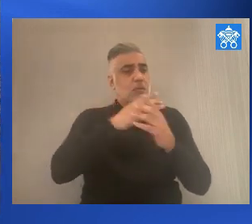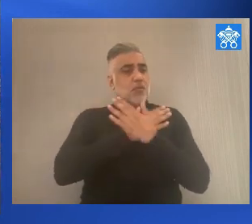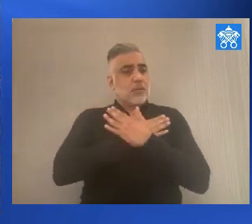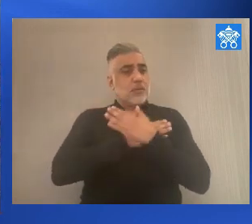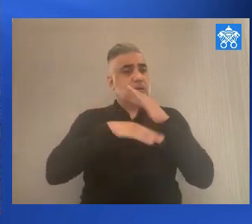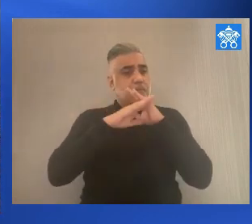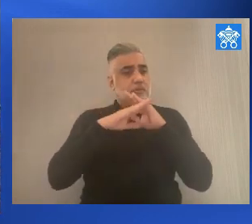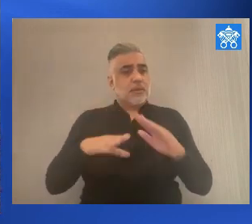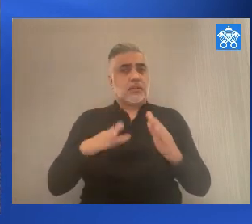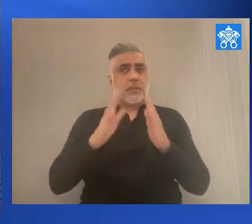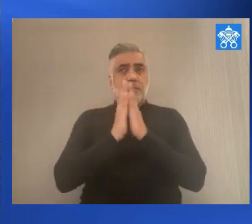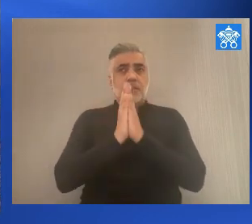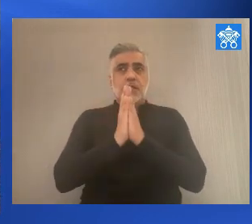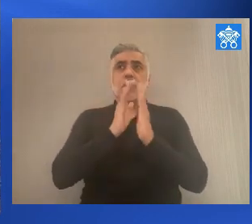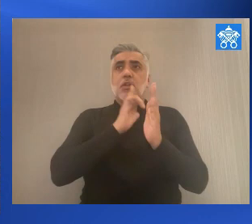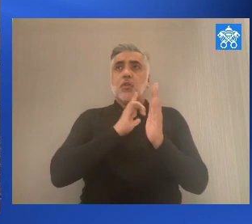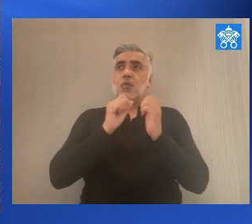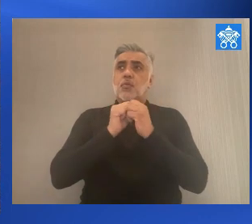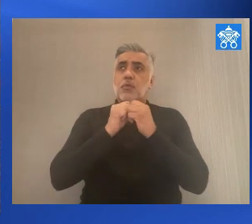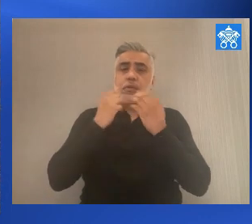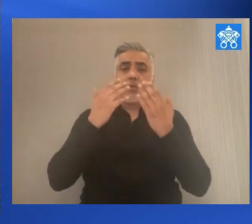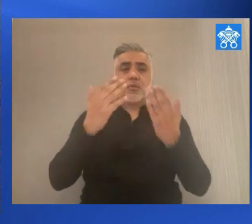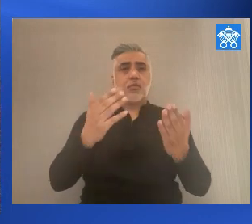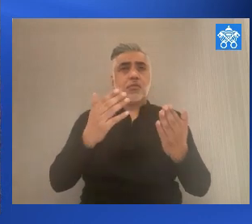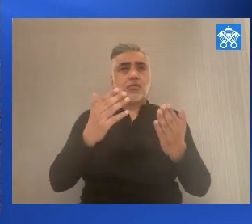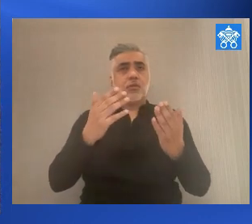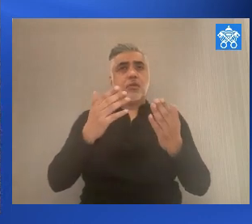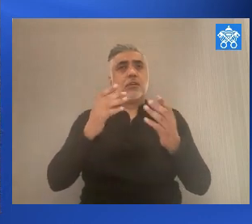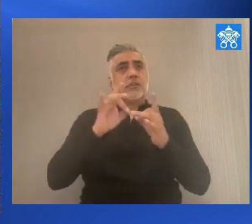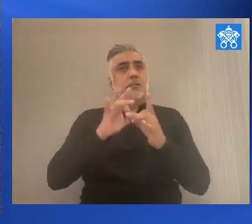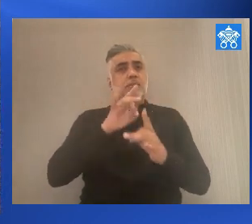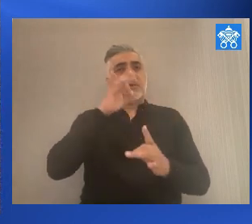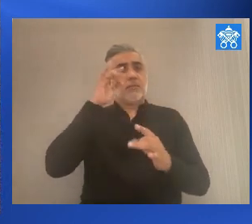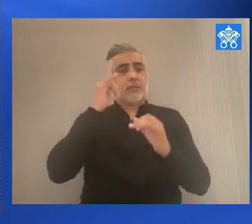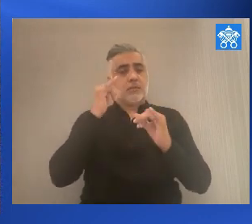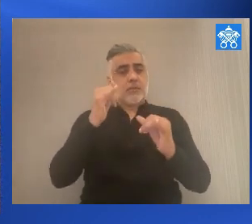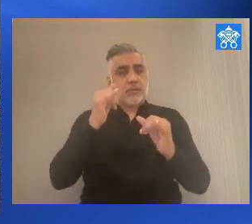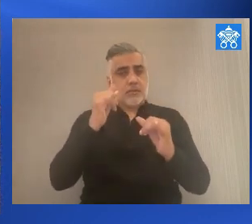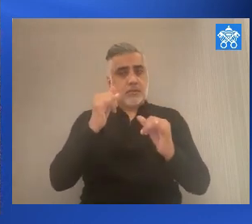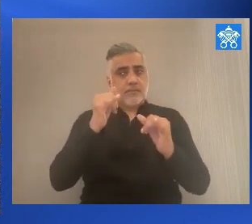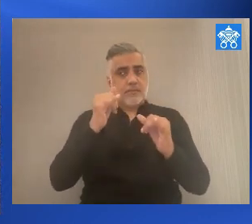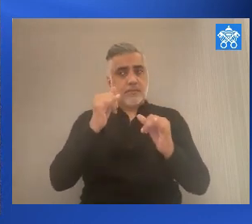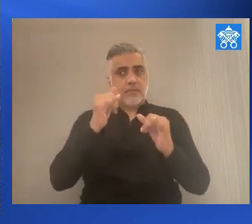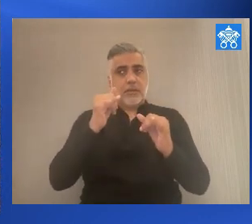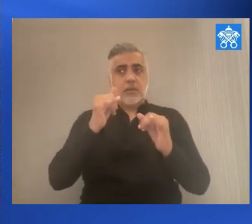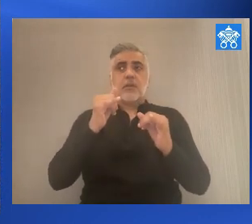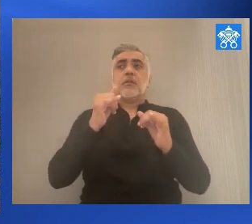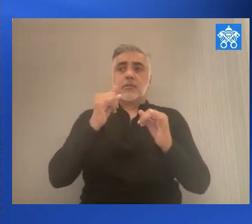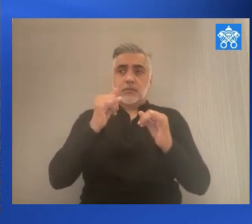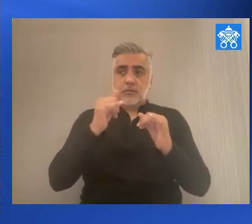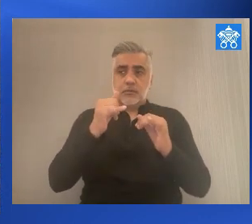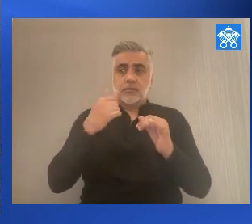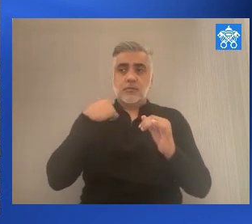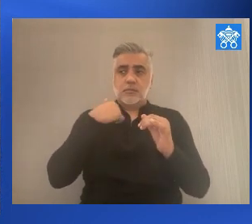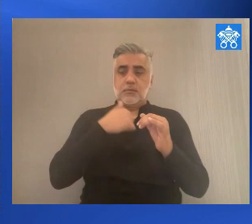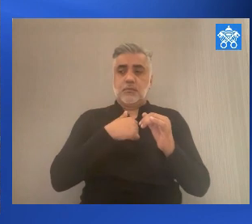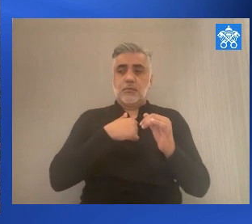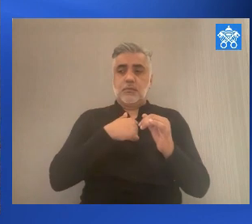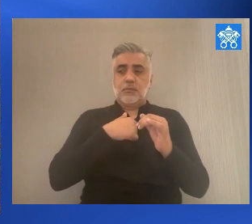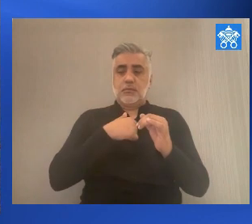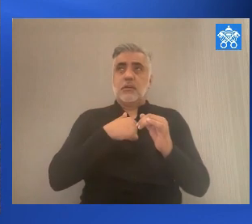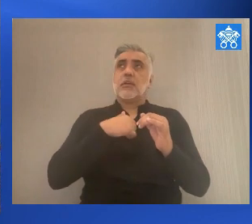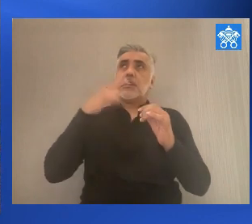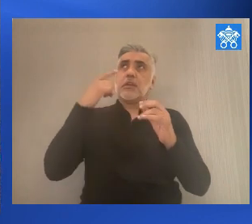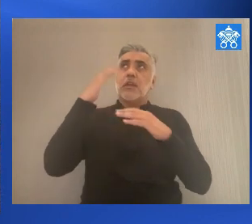Amen. Sitnomen Domine, benedictum. Es hoc nunc etus, que in seculum. Aeutorium nostrum, in nomine Domine. Vi